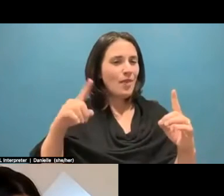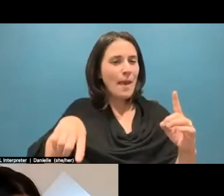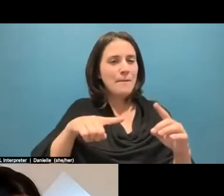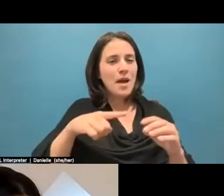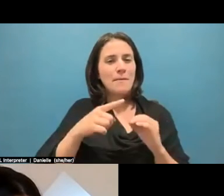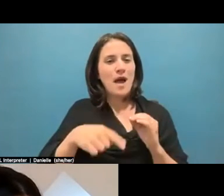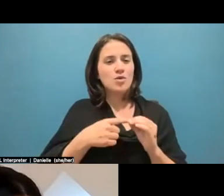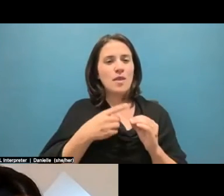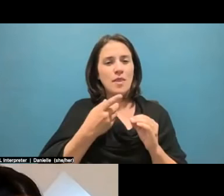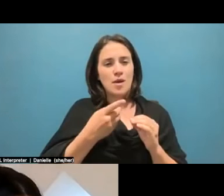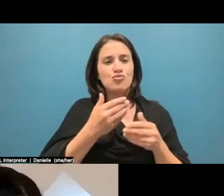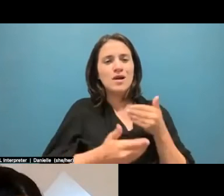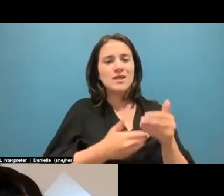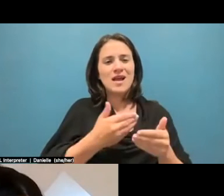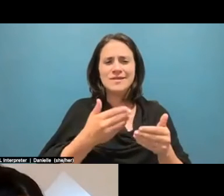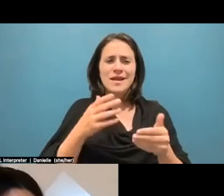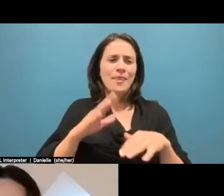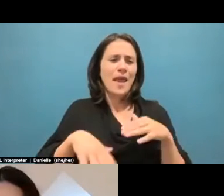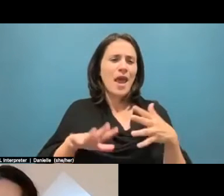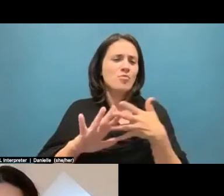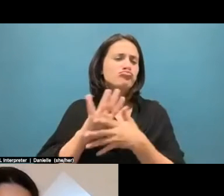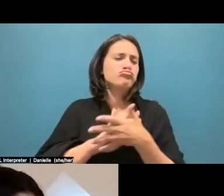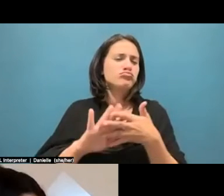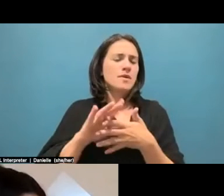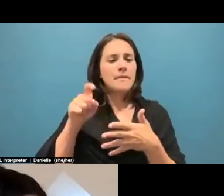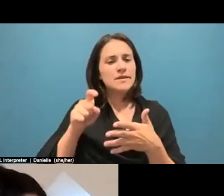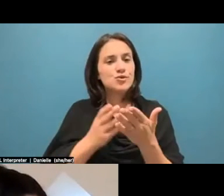more opaque. I think the transparency is crucial.